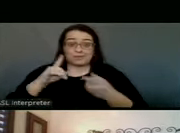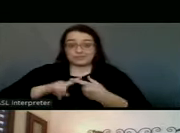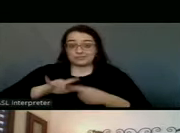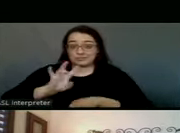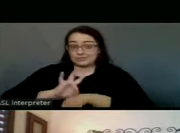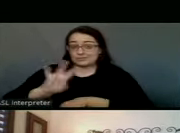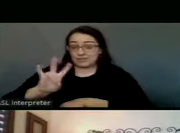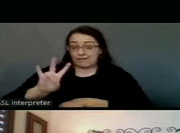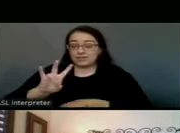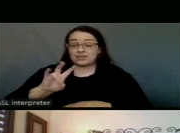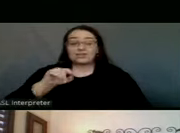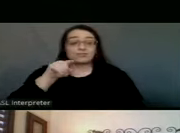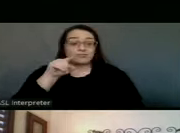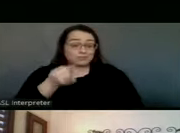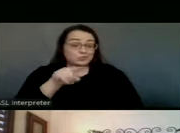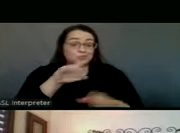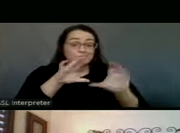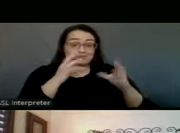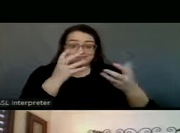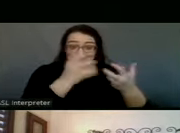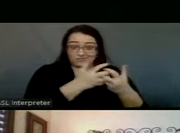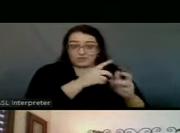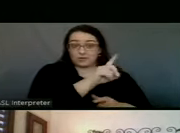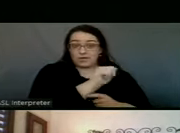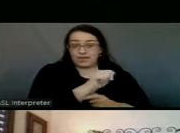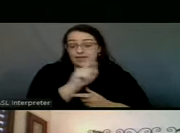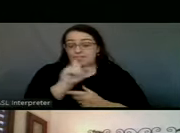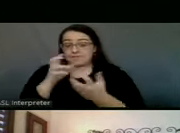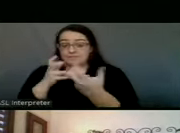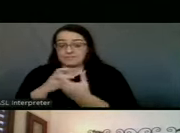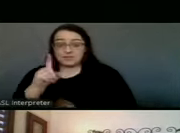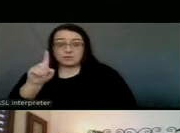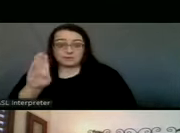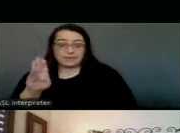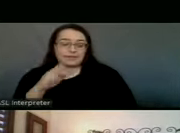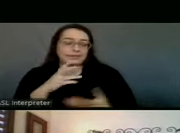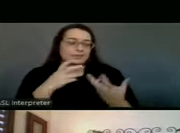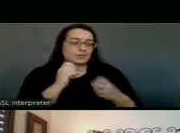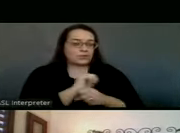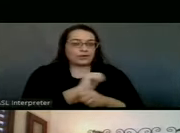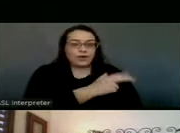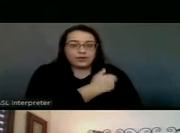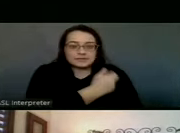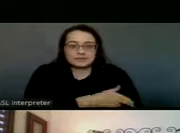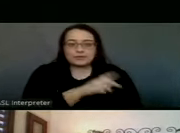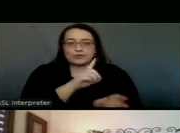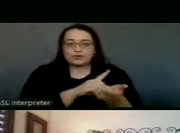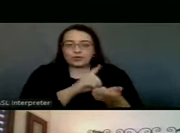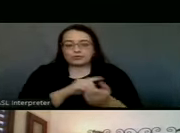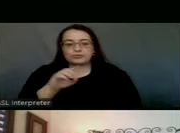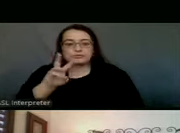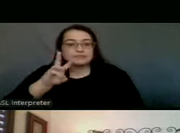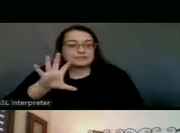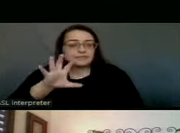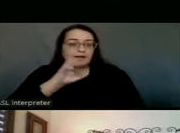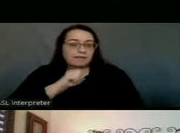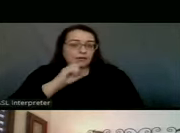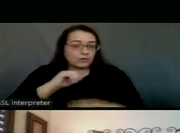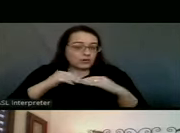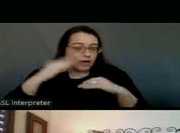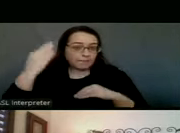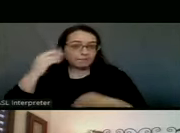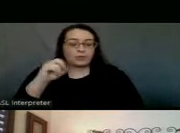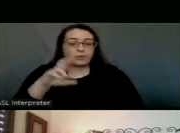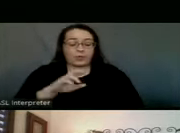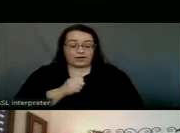So, like I said, if you're in one of those 1A or 1B groups, like a healthcare worker, someone who's 65 and are older, or someone